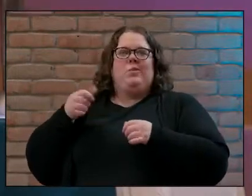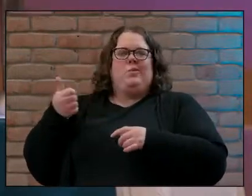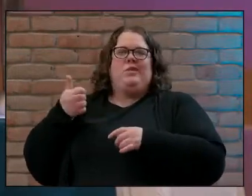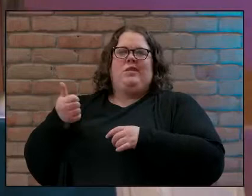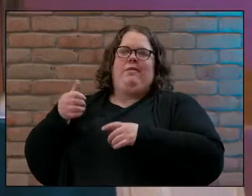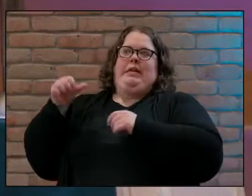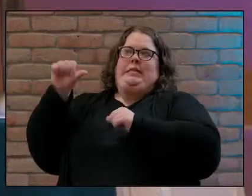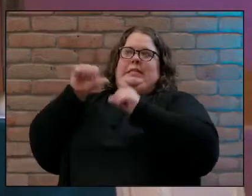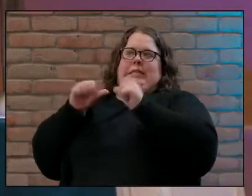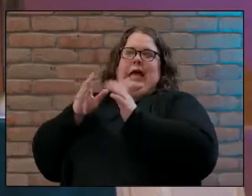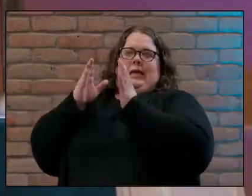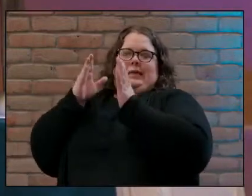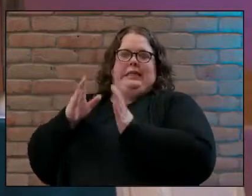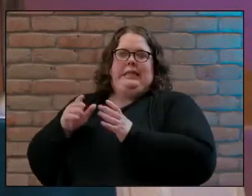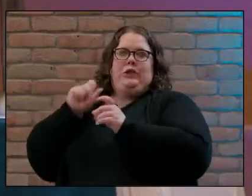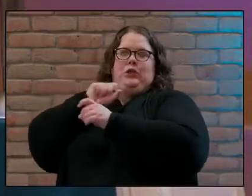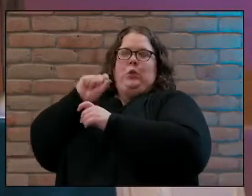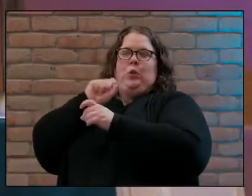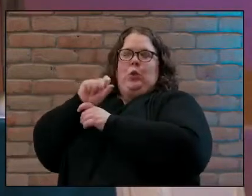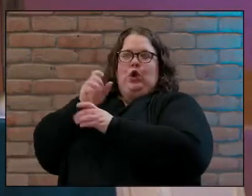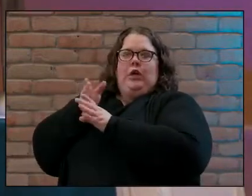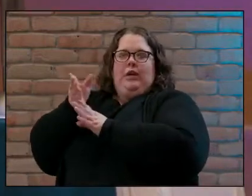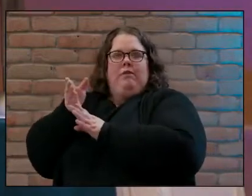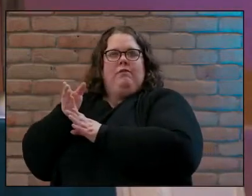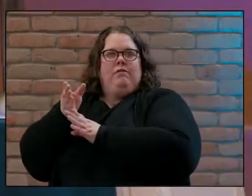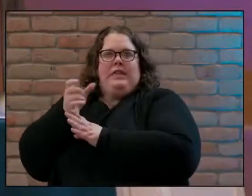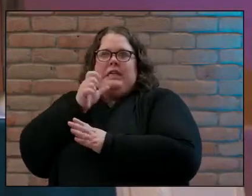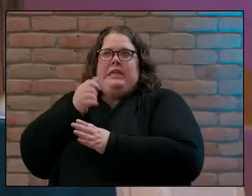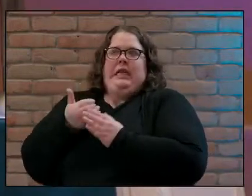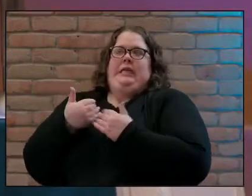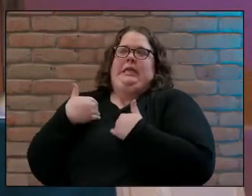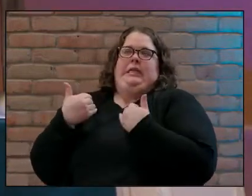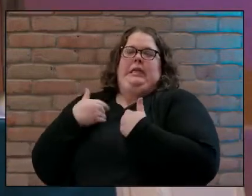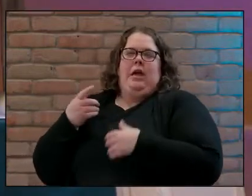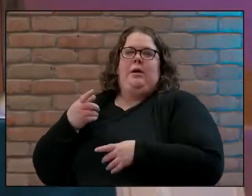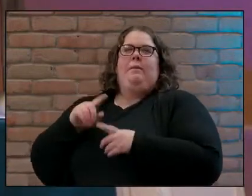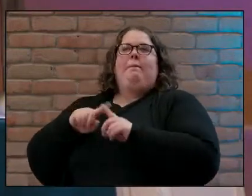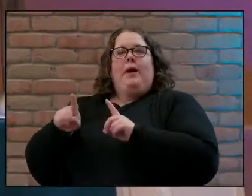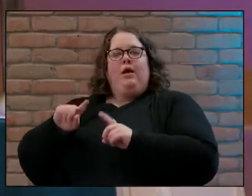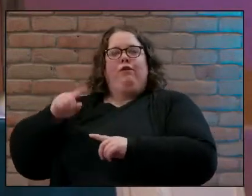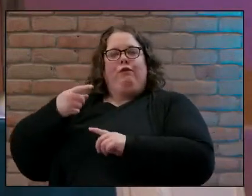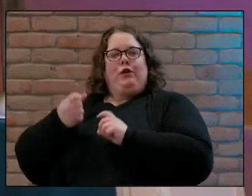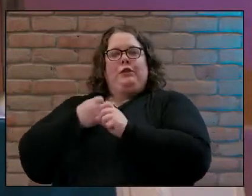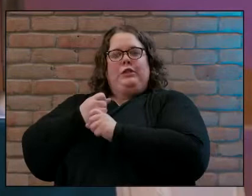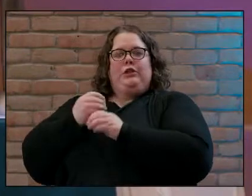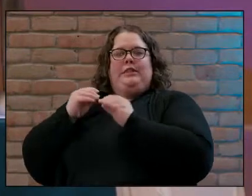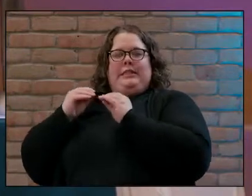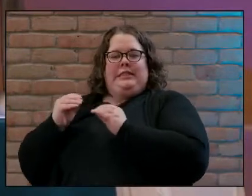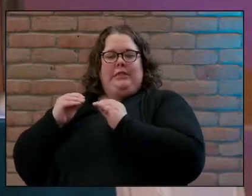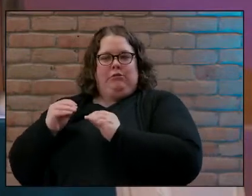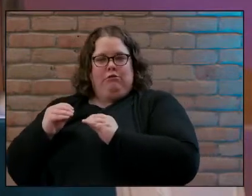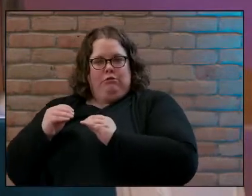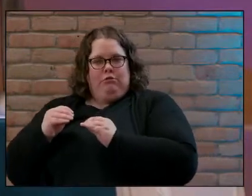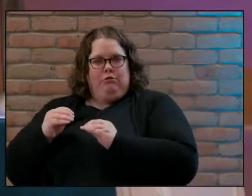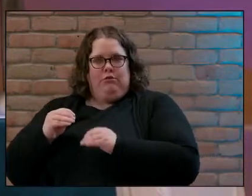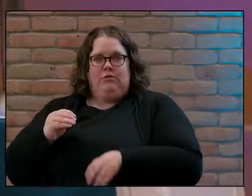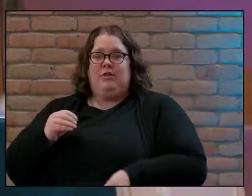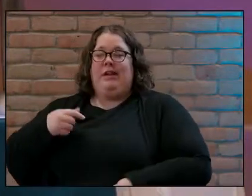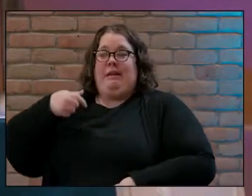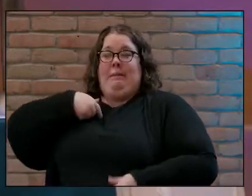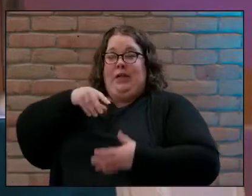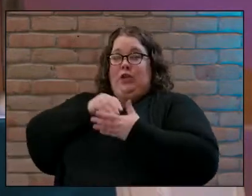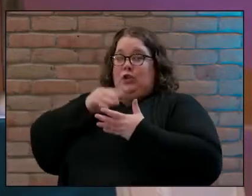so it wasn't a you know a young guy just out of college but it was definitely his first year of teaching now I was not a chemistry